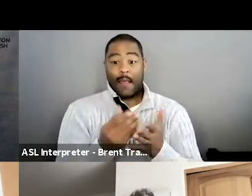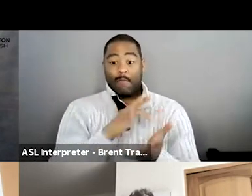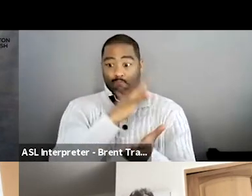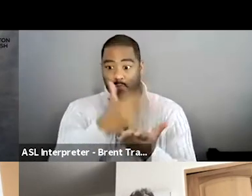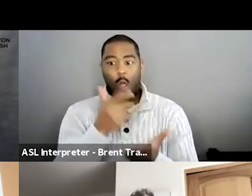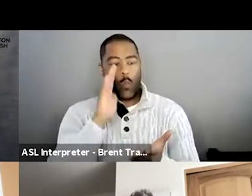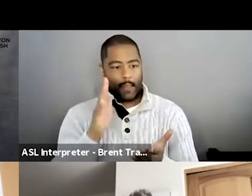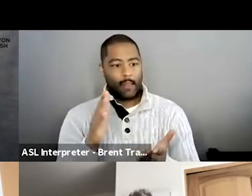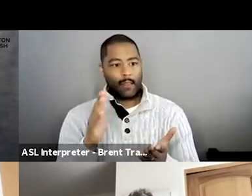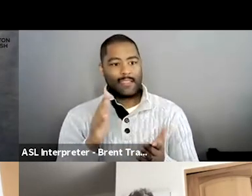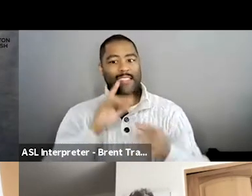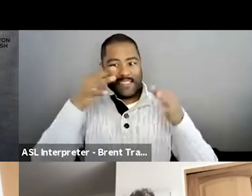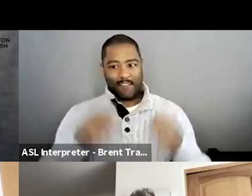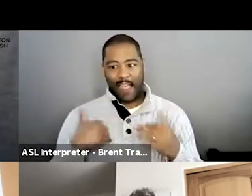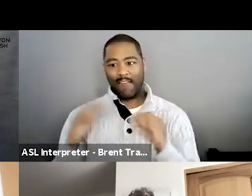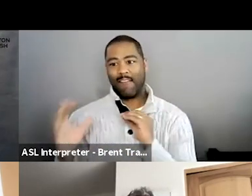someone else.